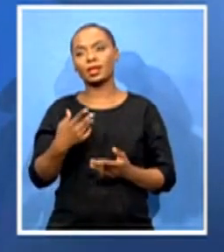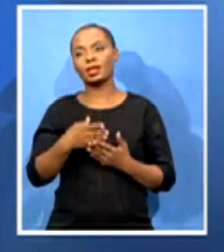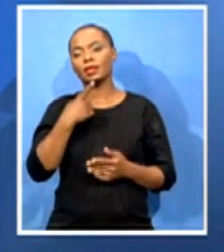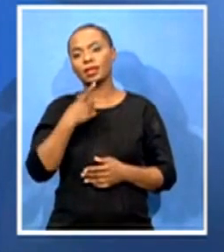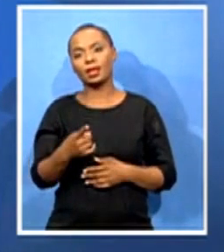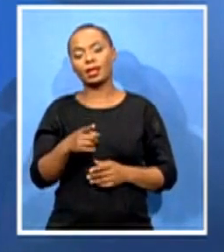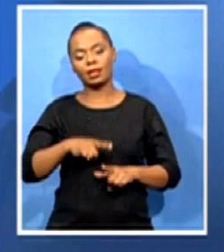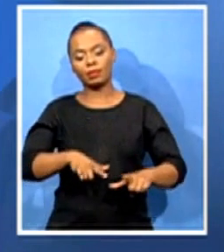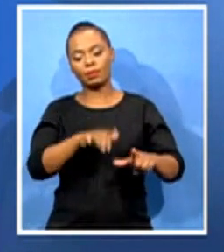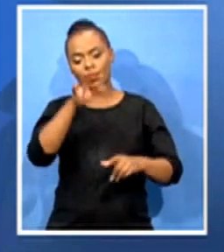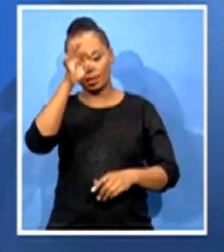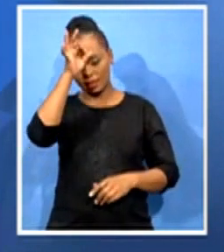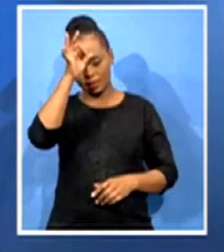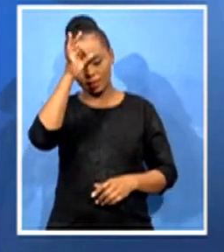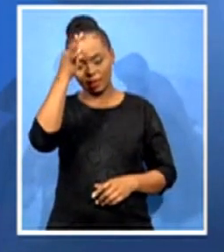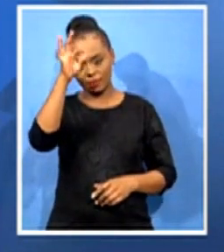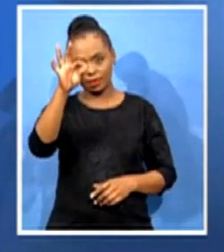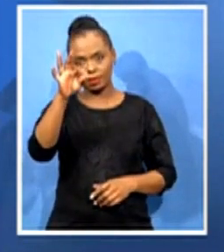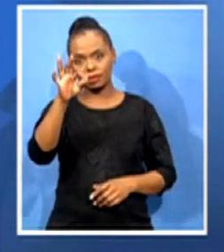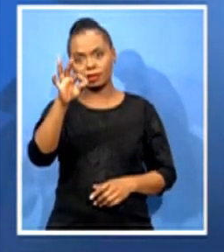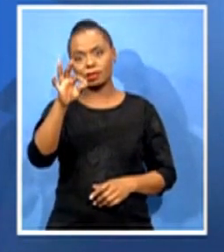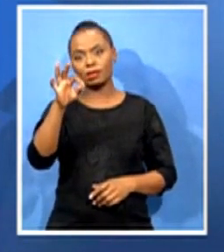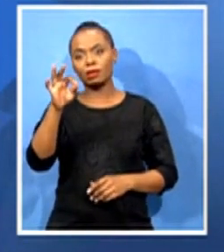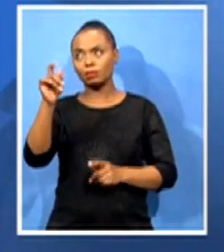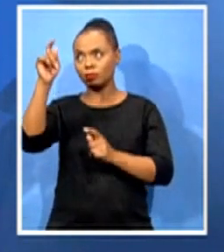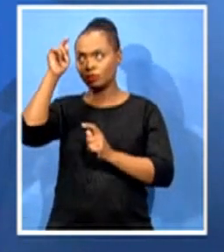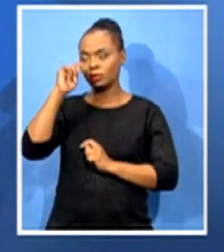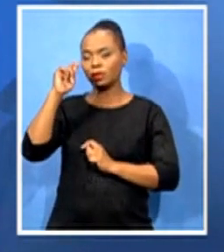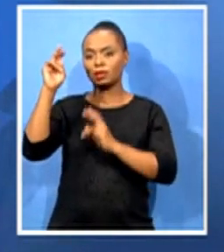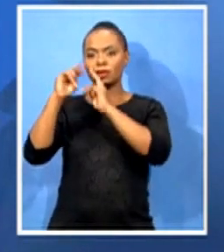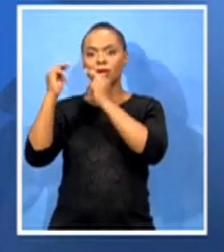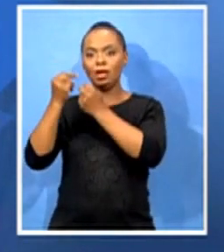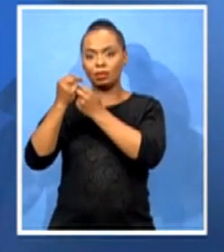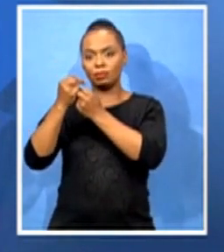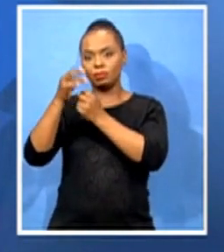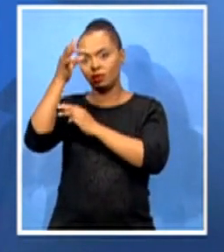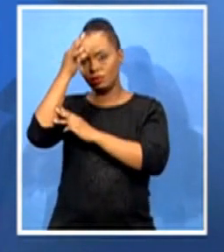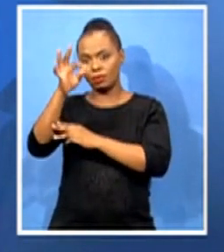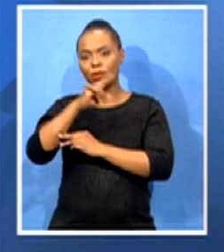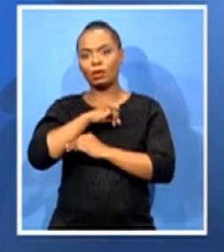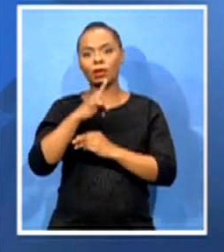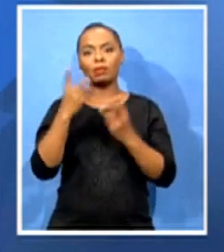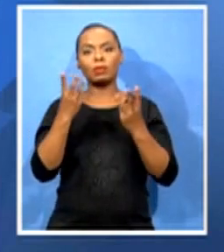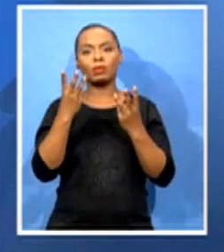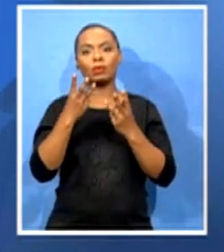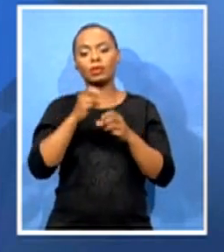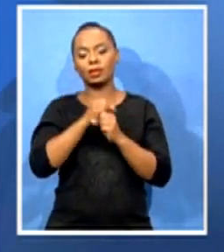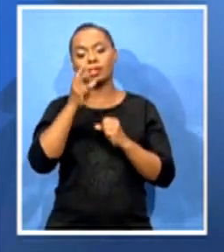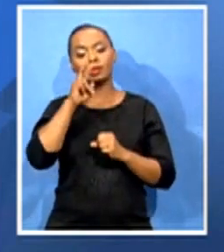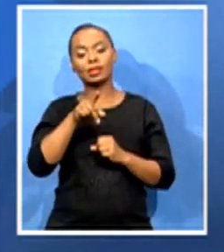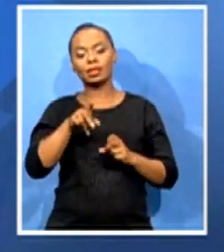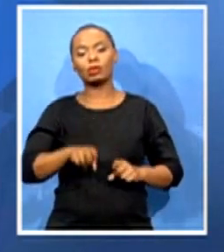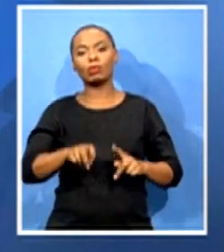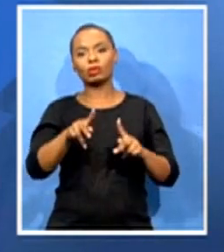the national government. At that time, many of the people did not see it as an opportunity to host those who were coming